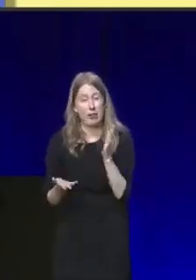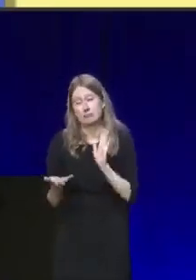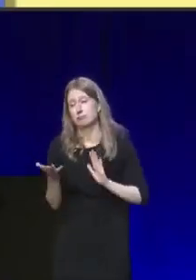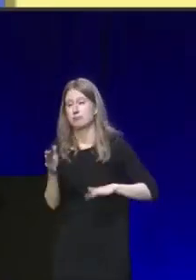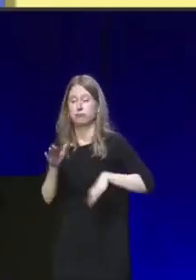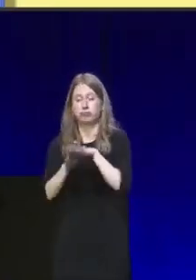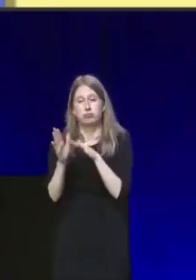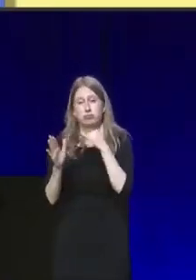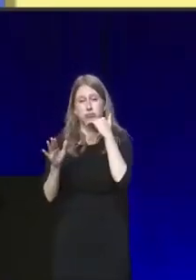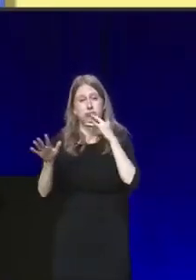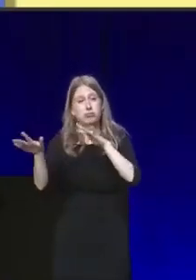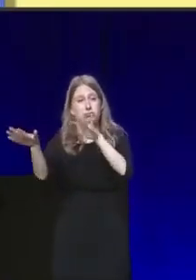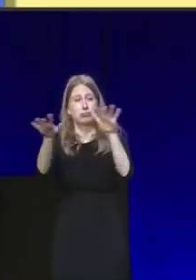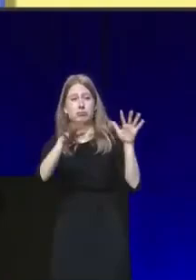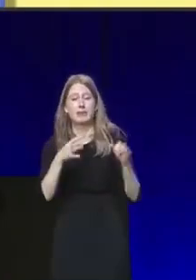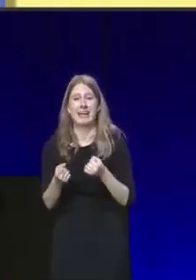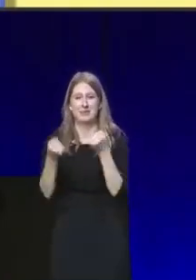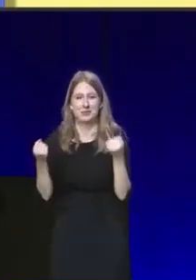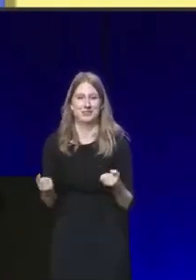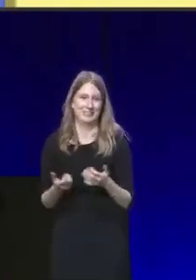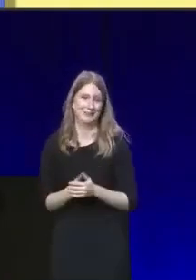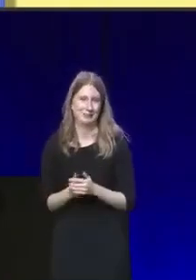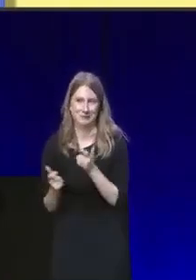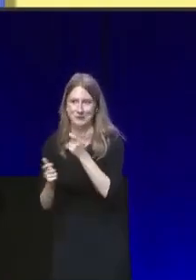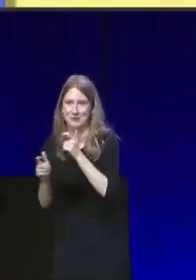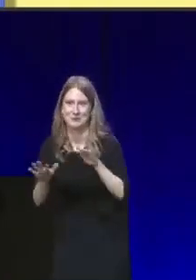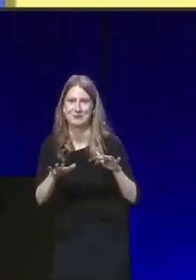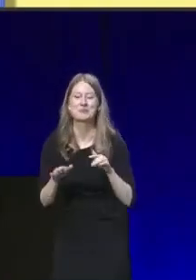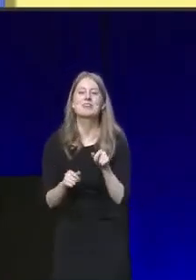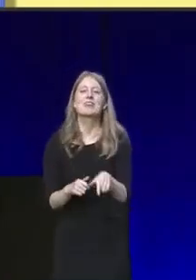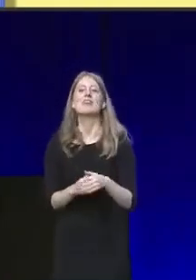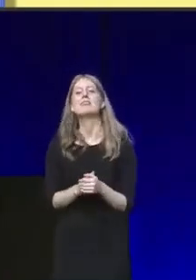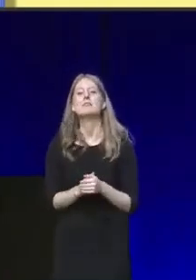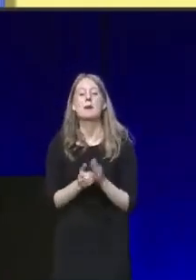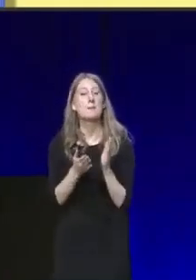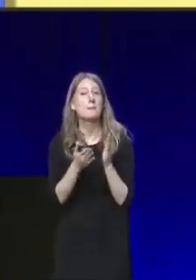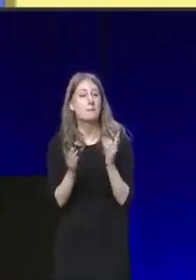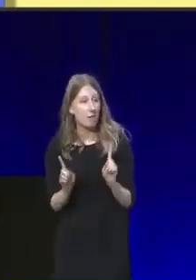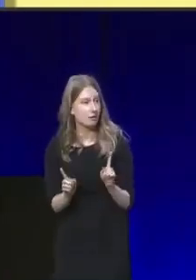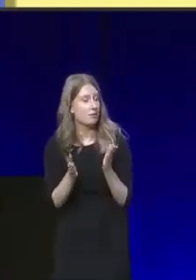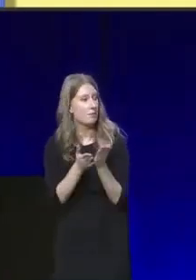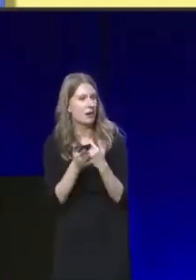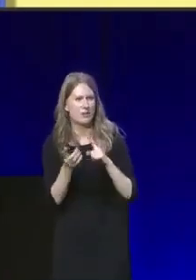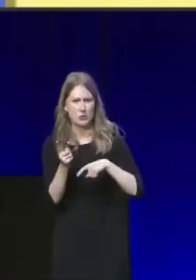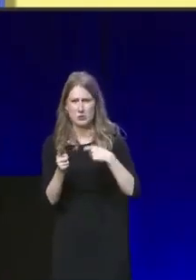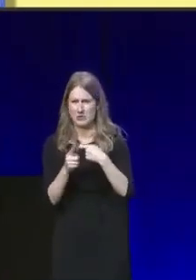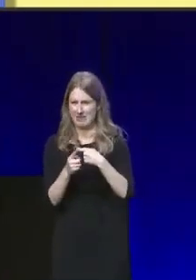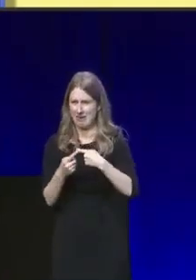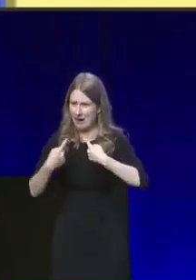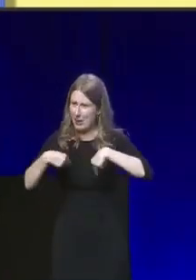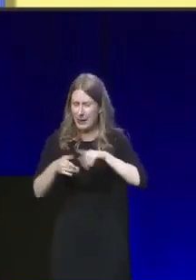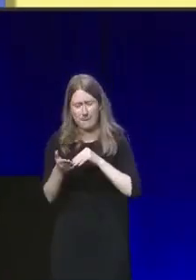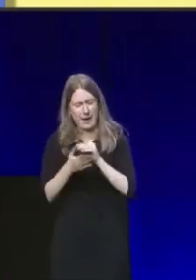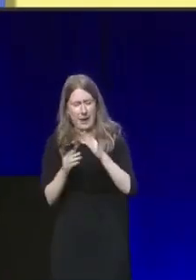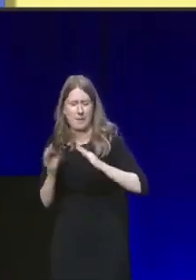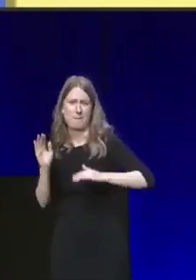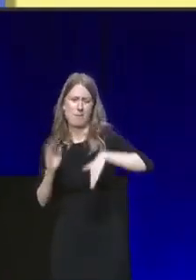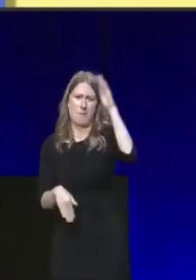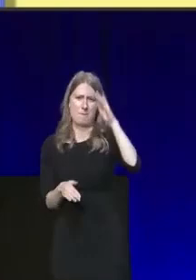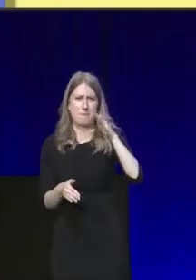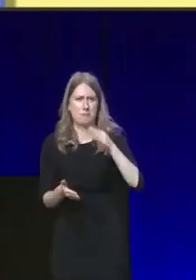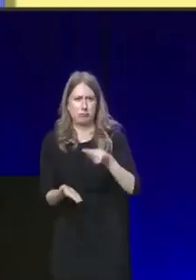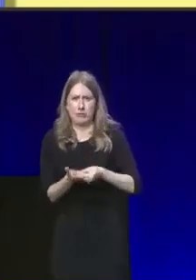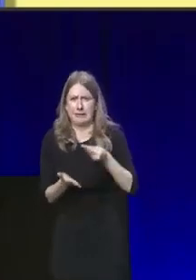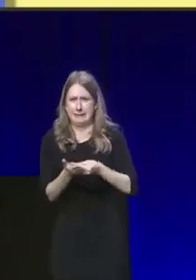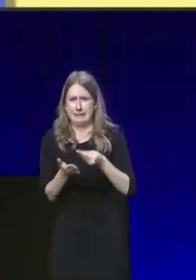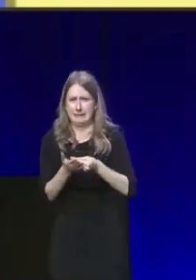bursting with energy. Yet, as part of the UK, we're paying some of the highest energy prices in Europe.